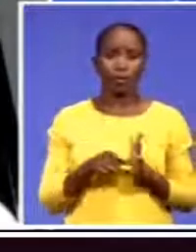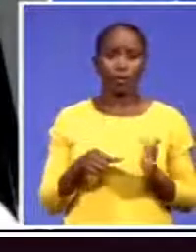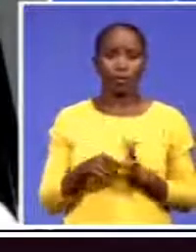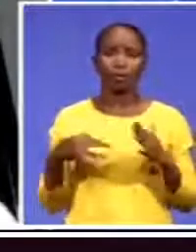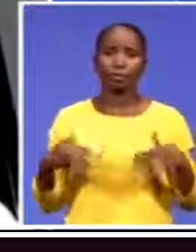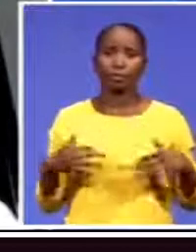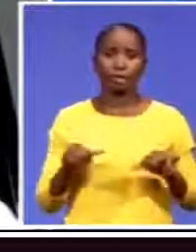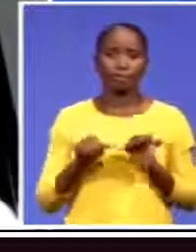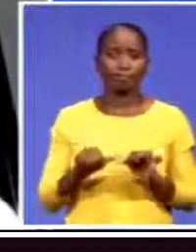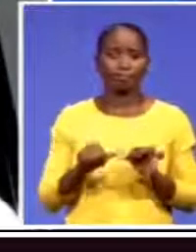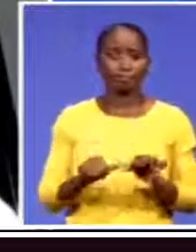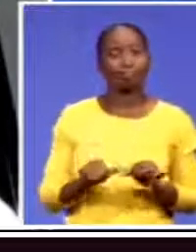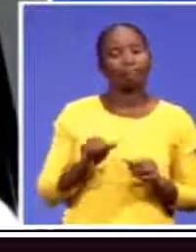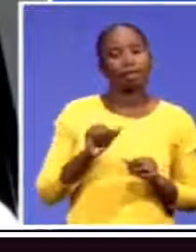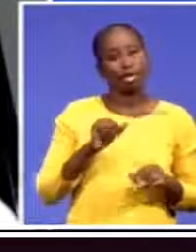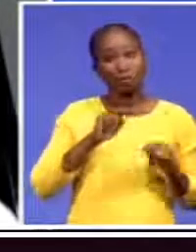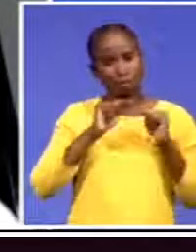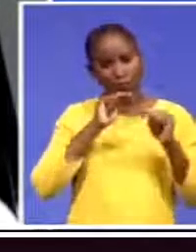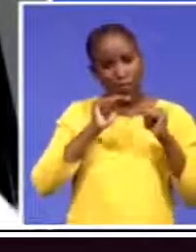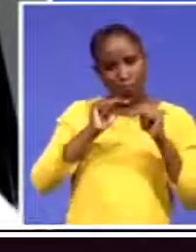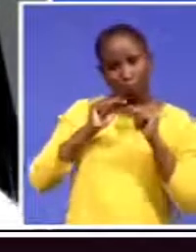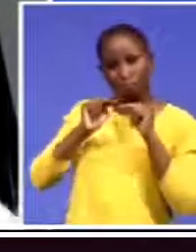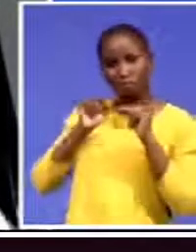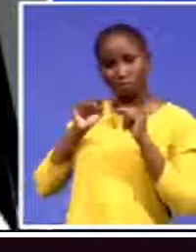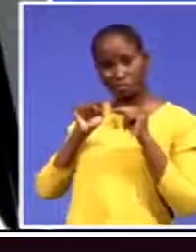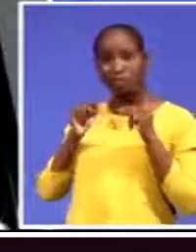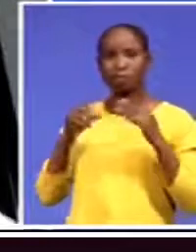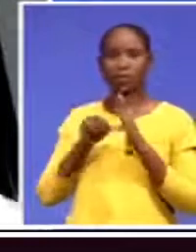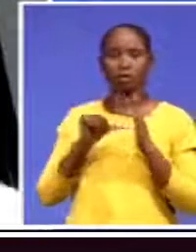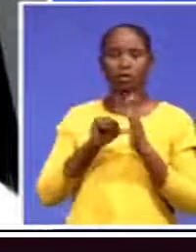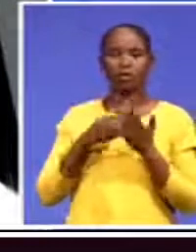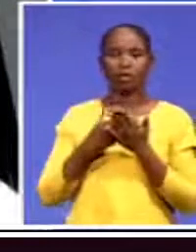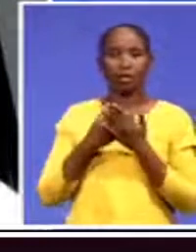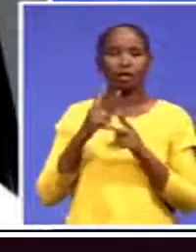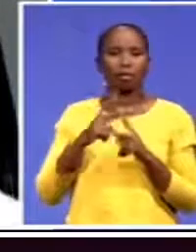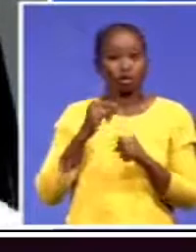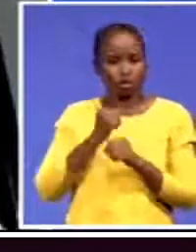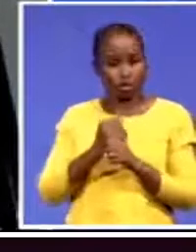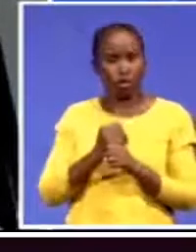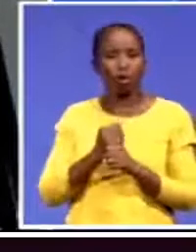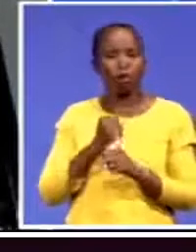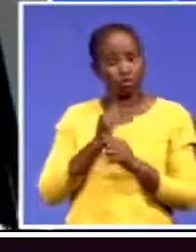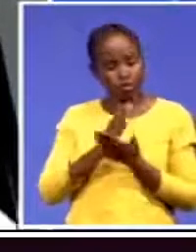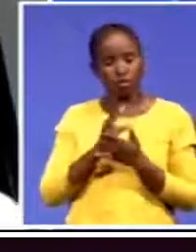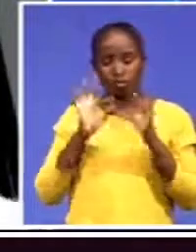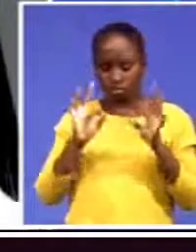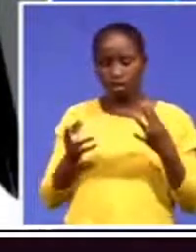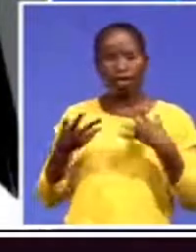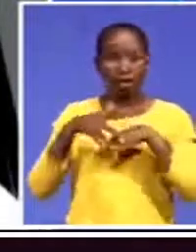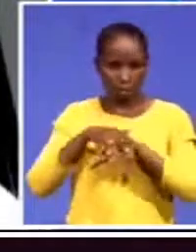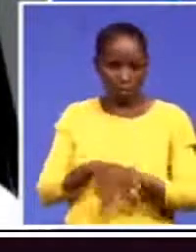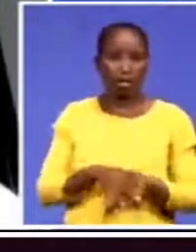are going to be fundamental to accelerating the success and implementation for the African Continental Free Trade Area. We've got the investment protocol